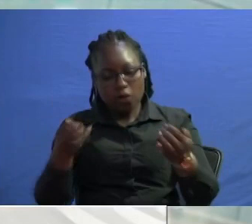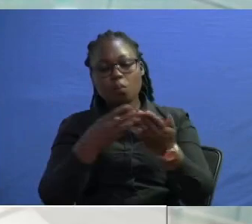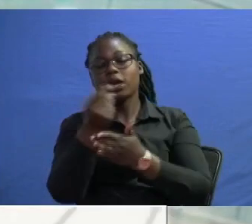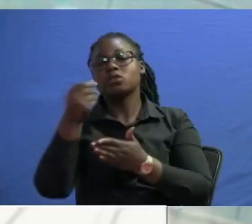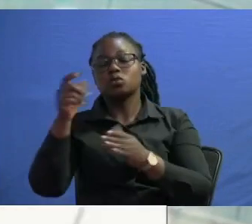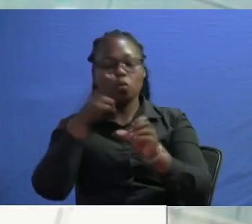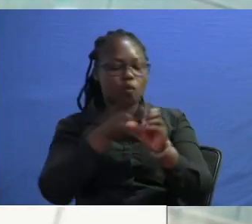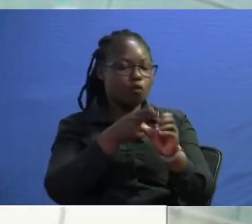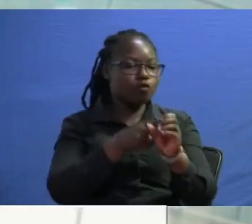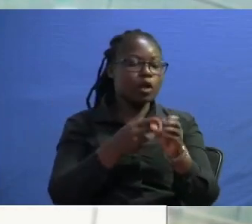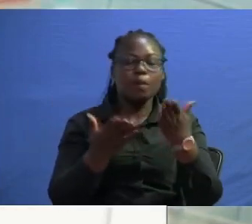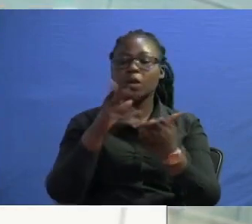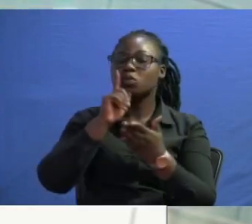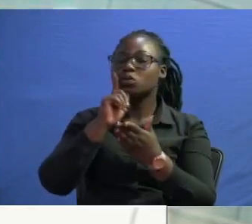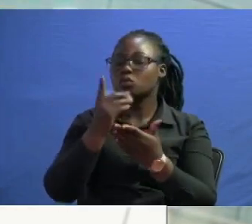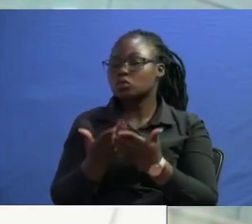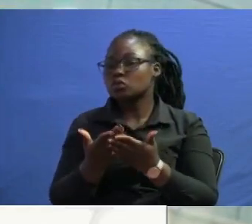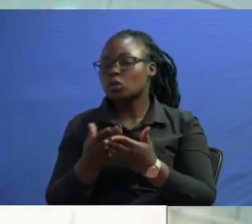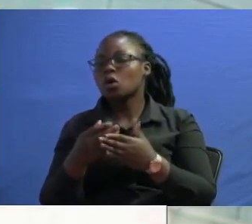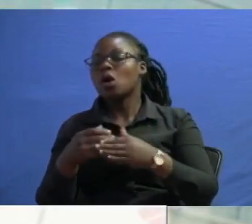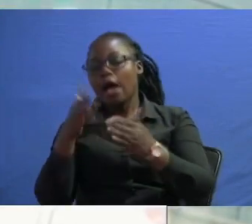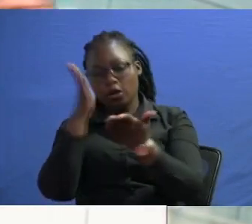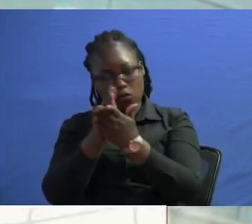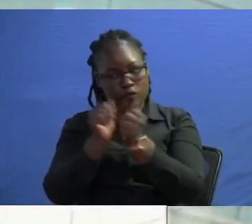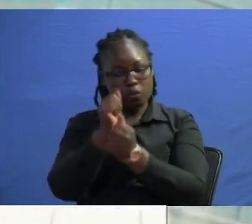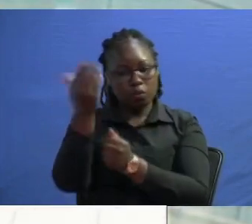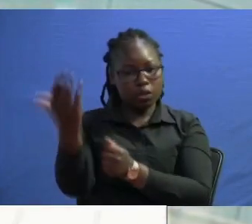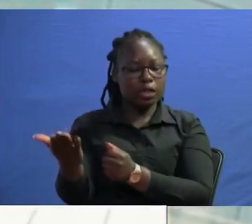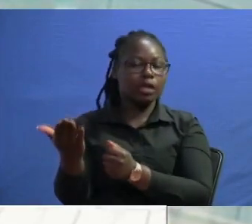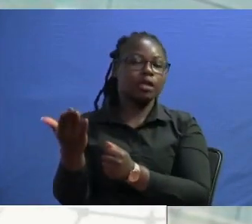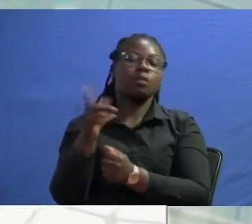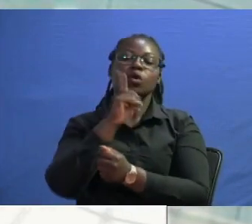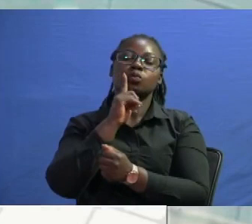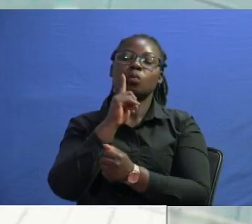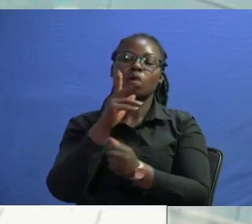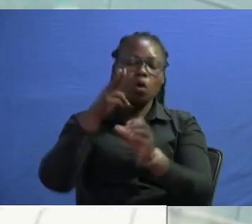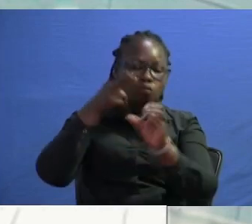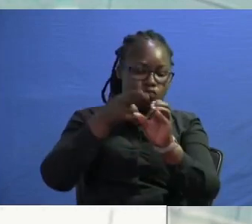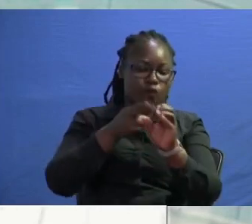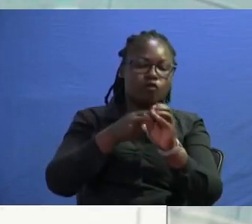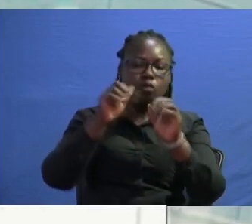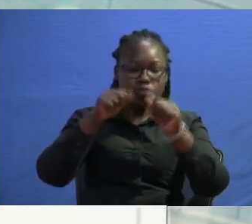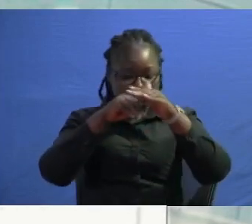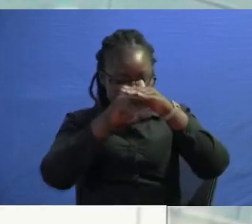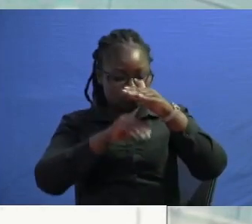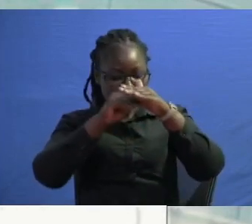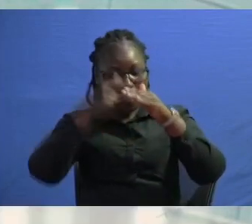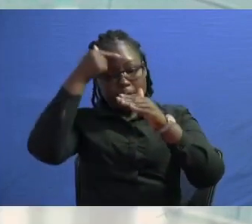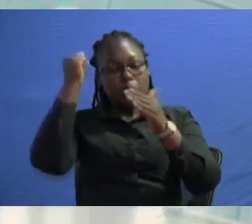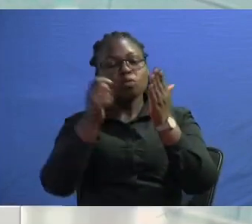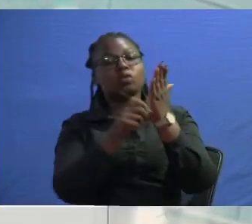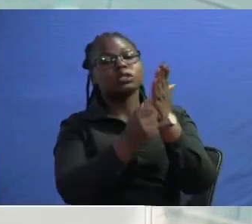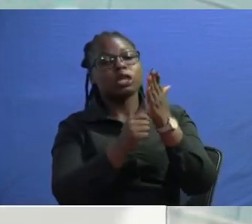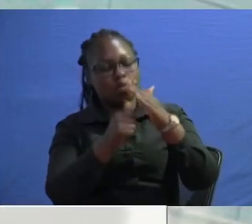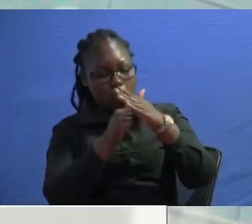that you are going to realize that and confirm it with me tomorrow the fuel must go down because cost of dollar has terribly gone down and